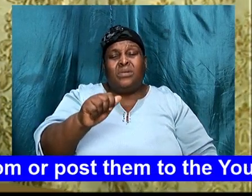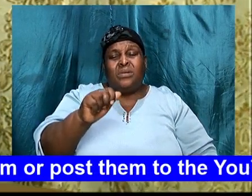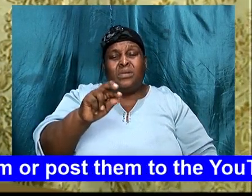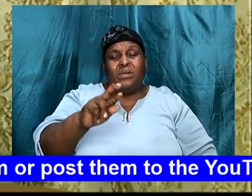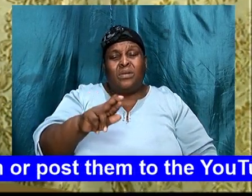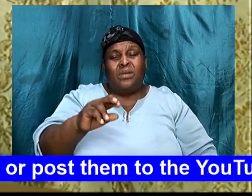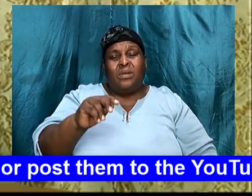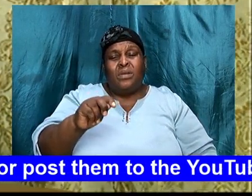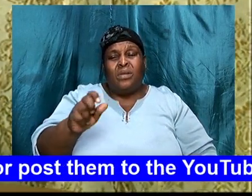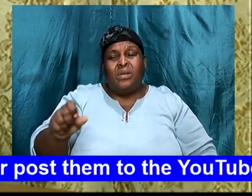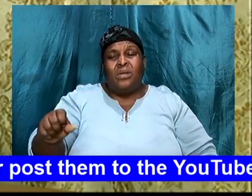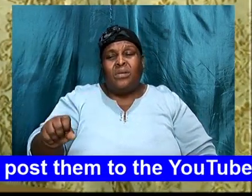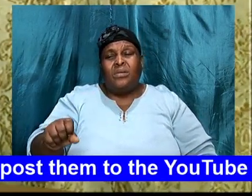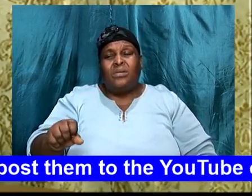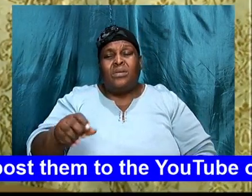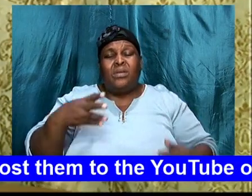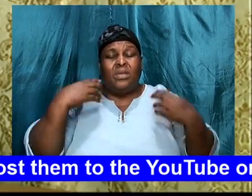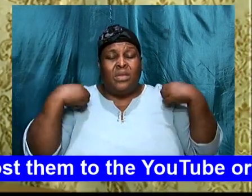and submit yourself,